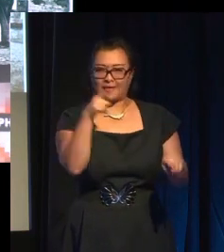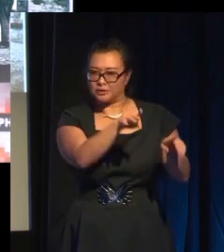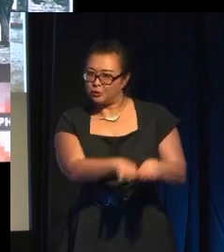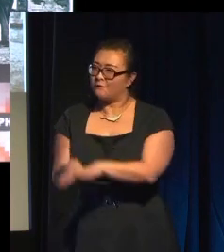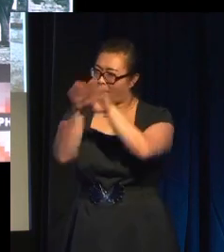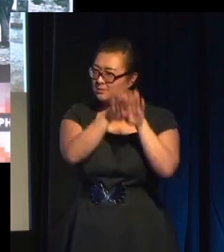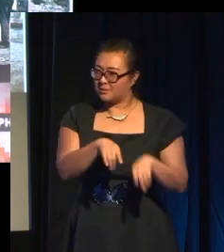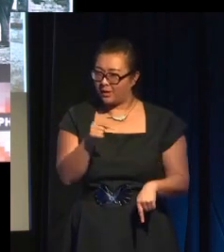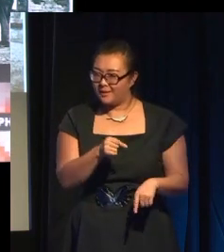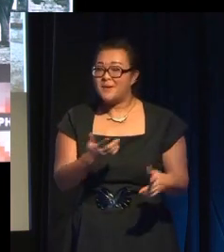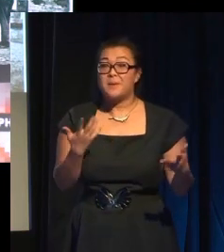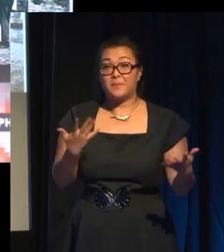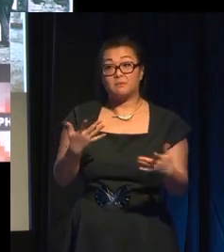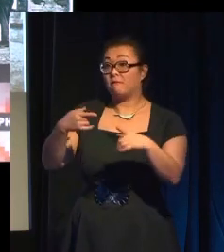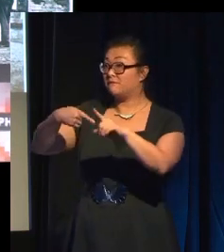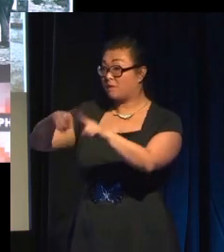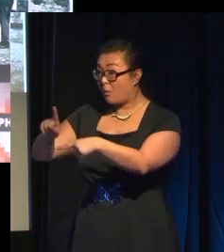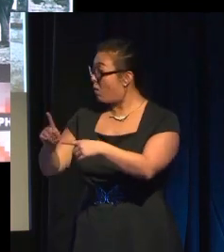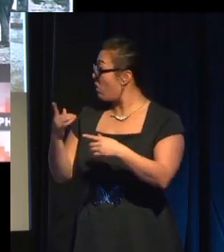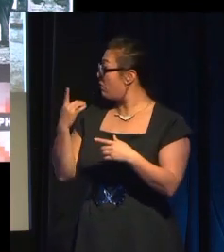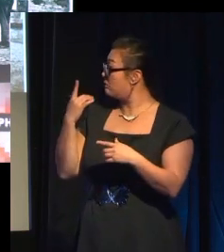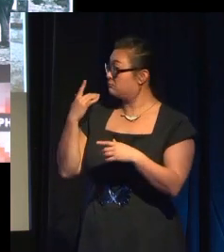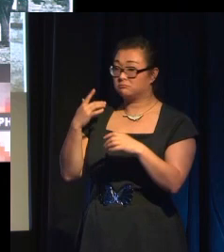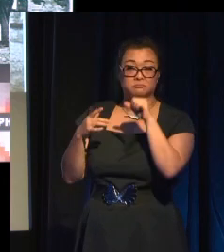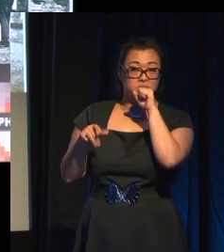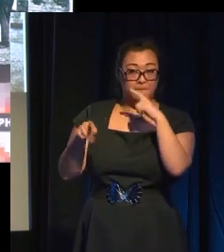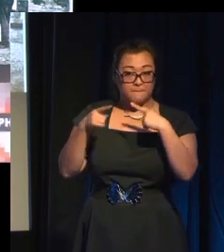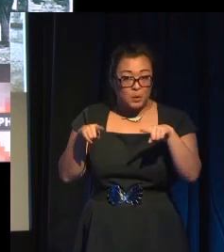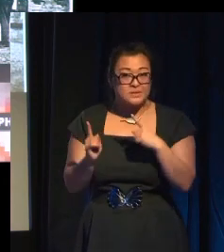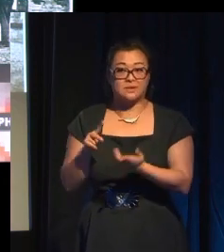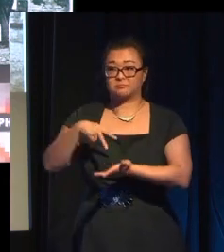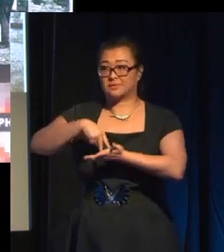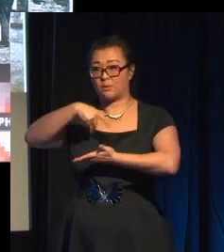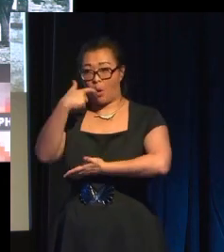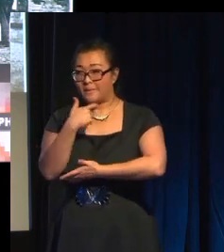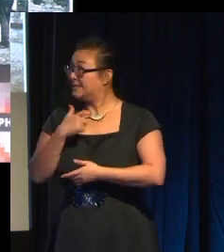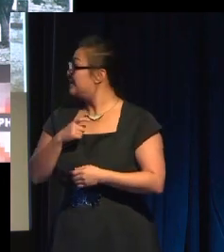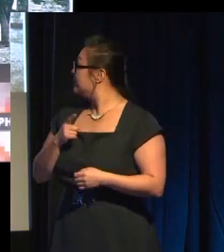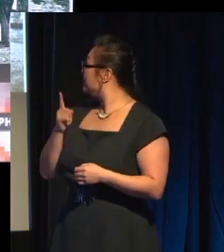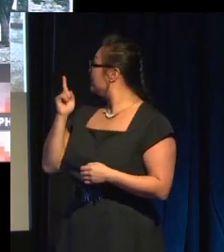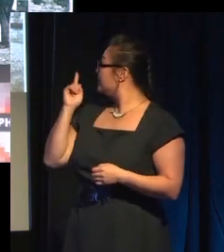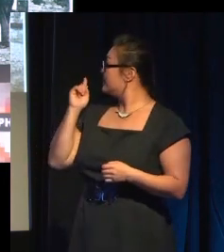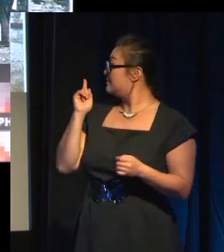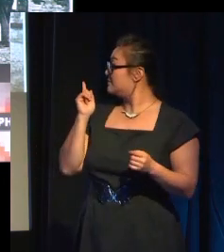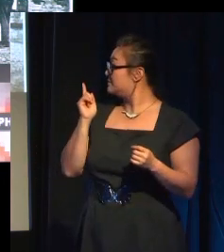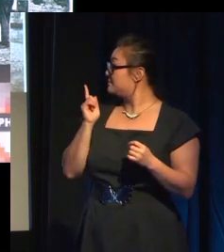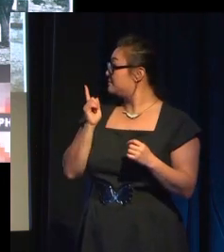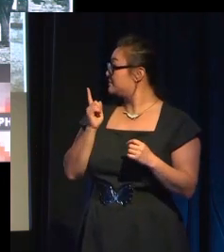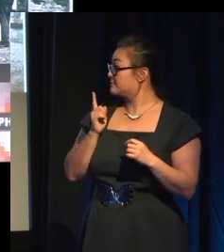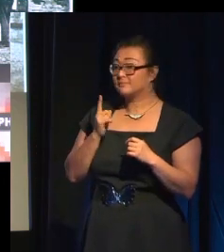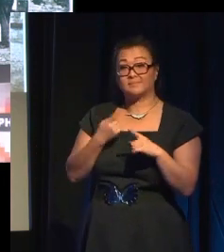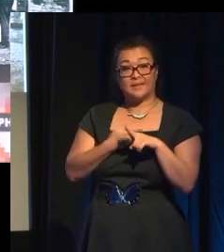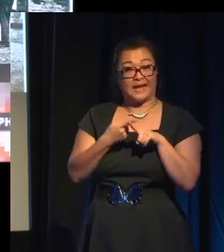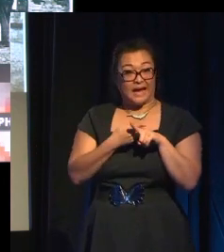So football, grime music, stand-up comedy. I put English Music Hall in there, because I'm a big fan of English Music Hall,